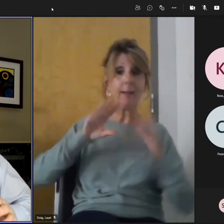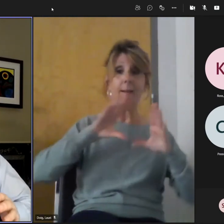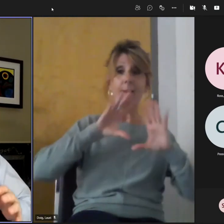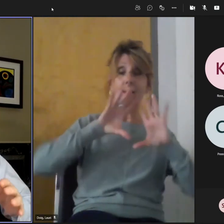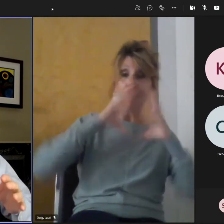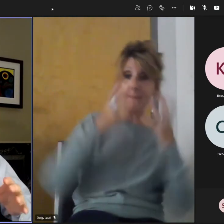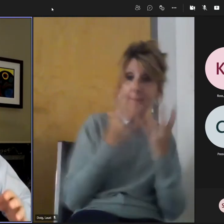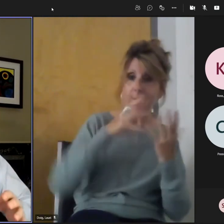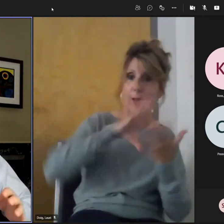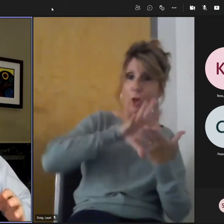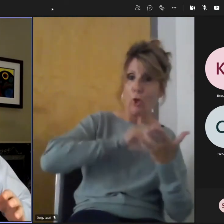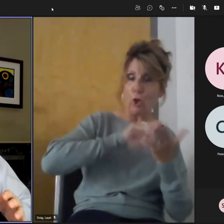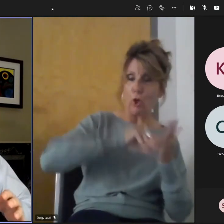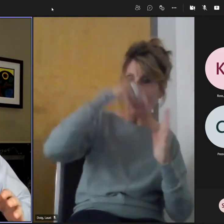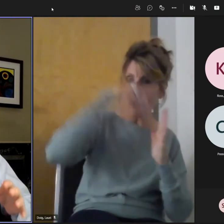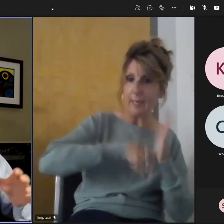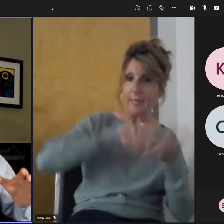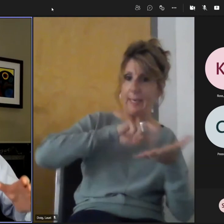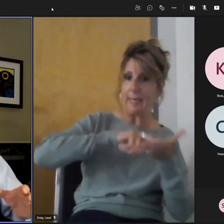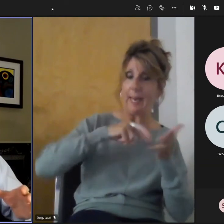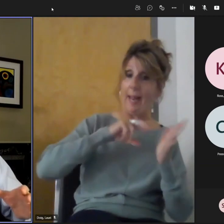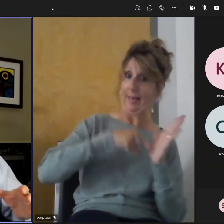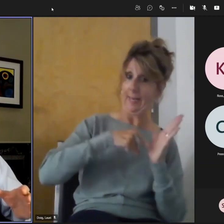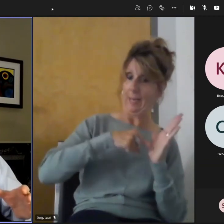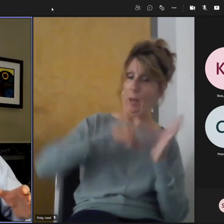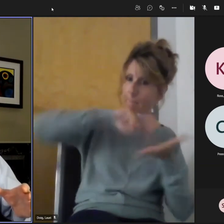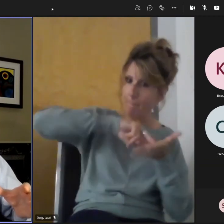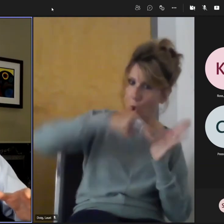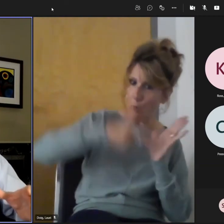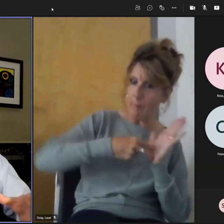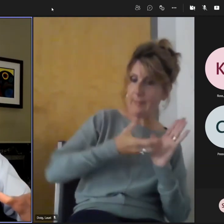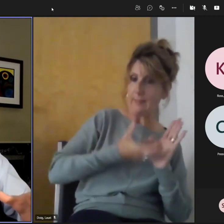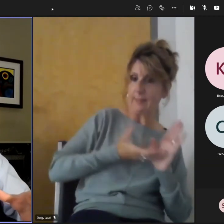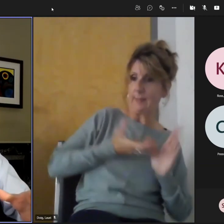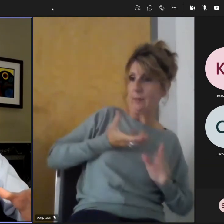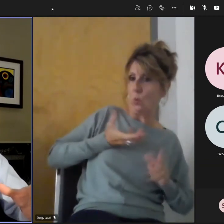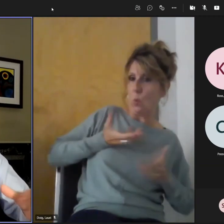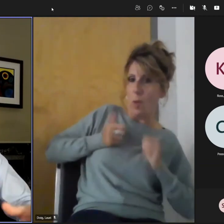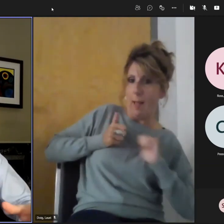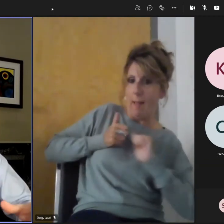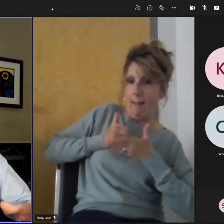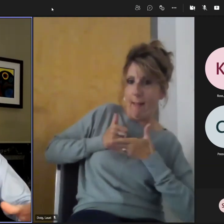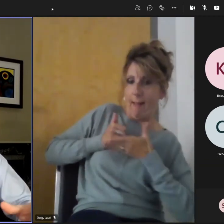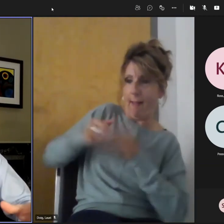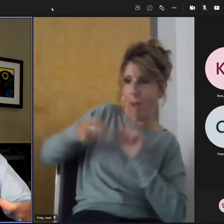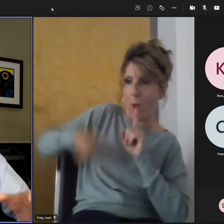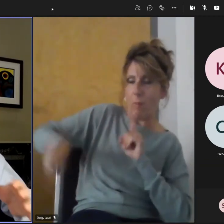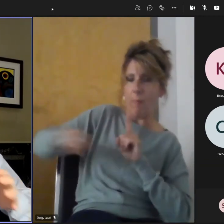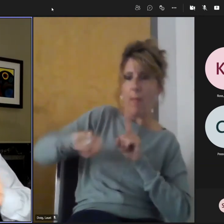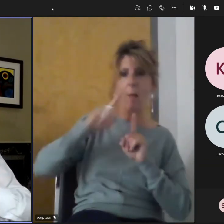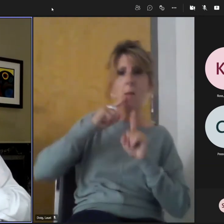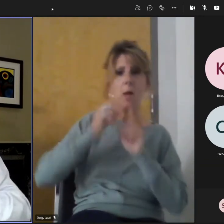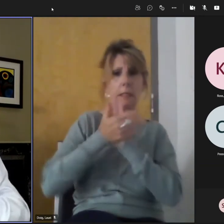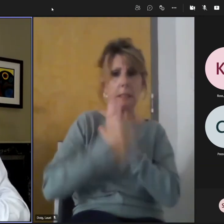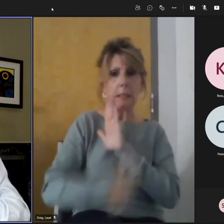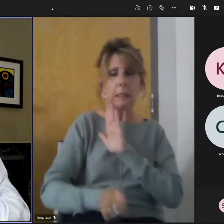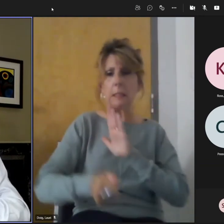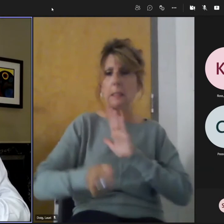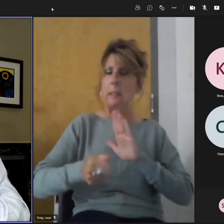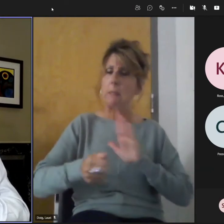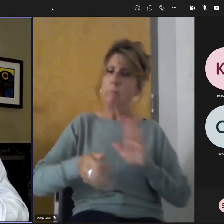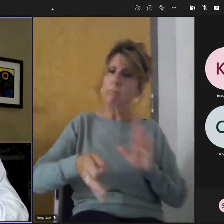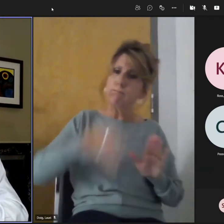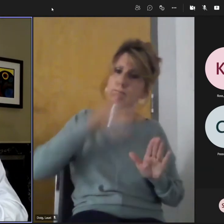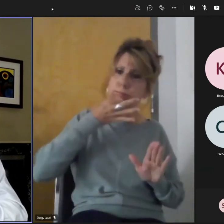is to deepen the skill set of being able to make changes. And it's also